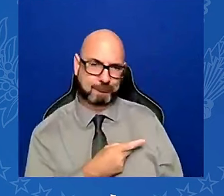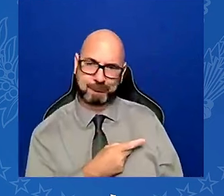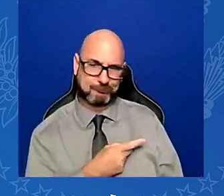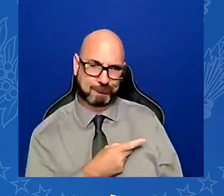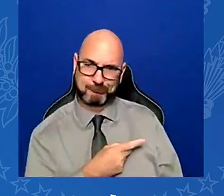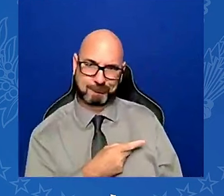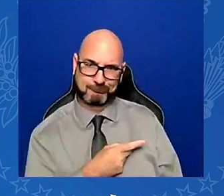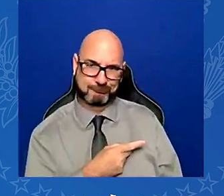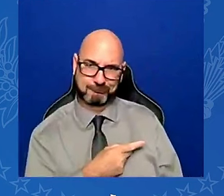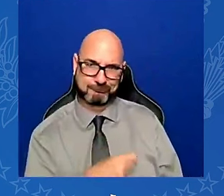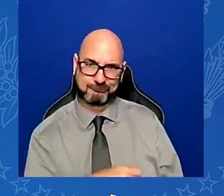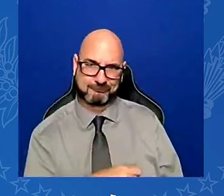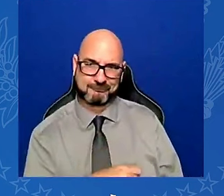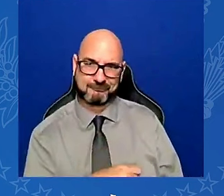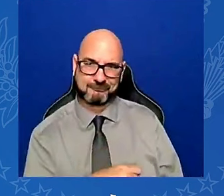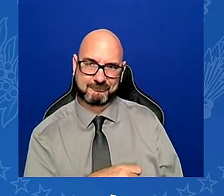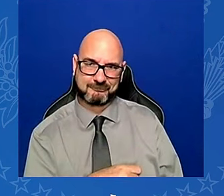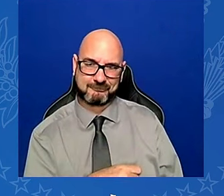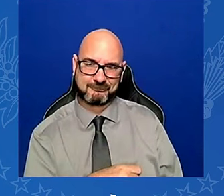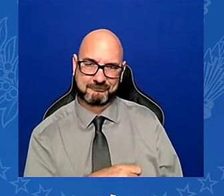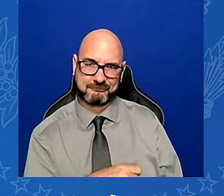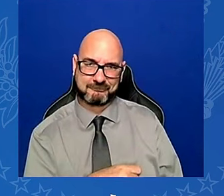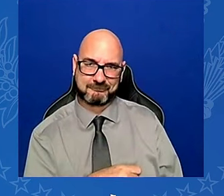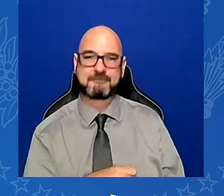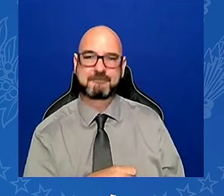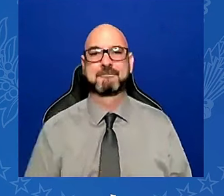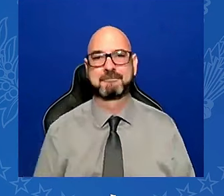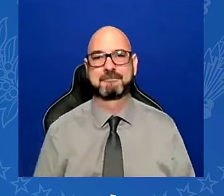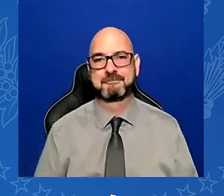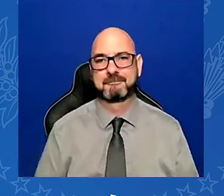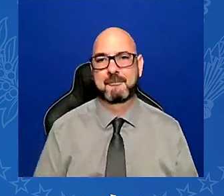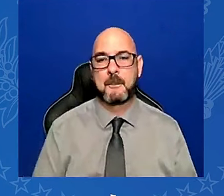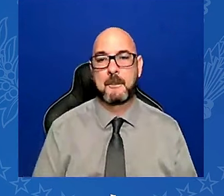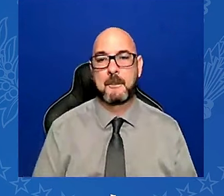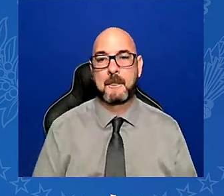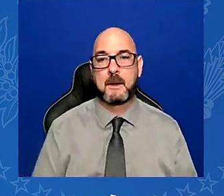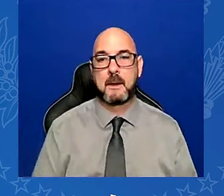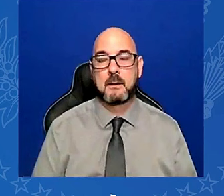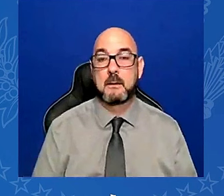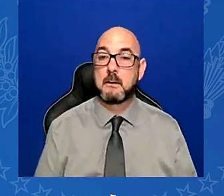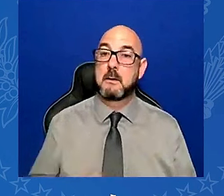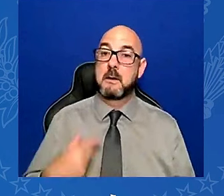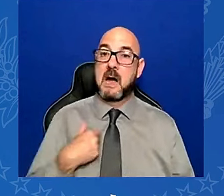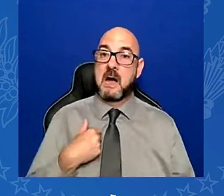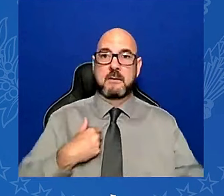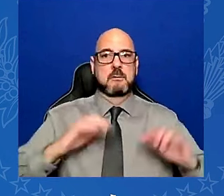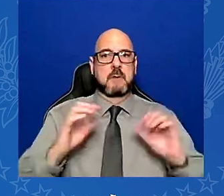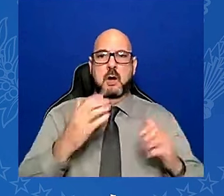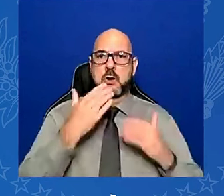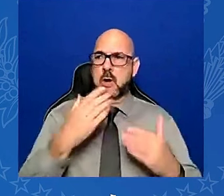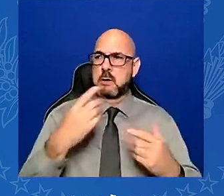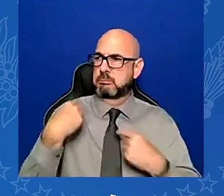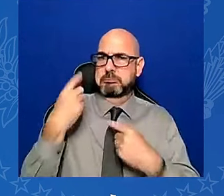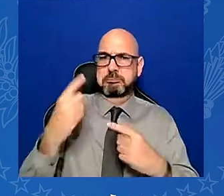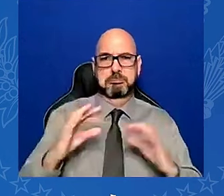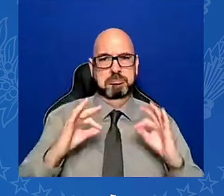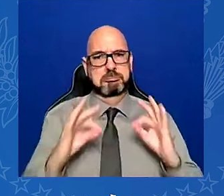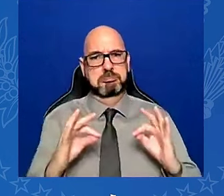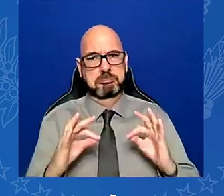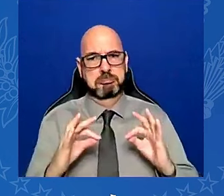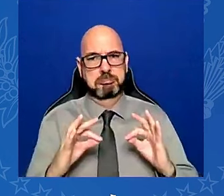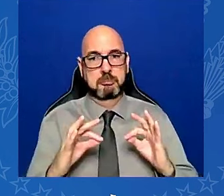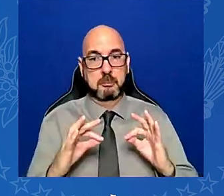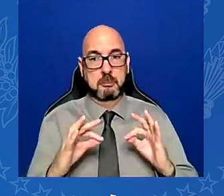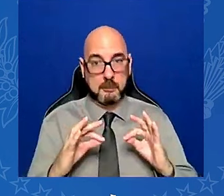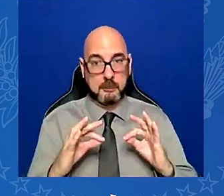I had a great stretch since the State of the Union. But Donald has had a few tough days lately. You might call it